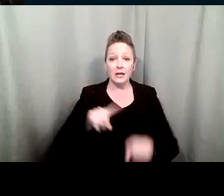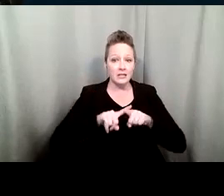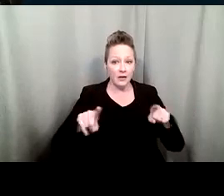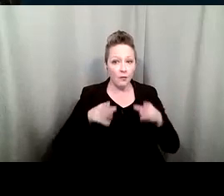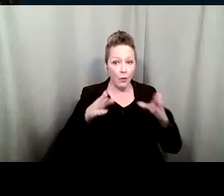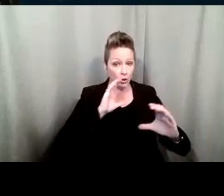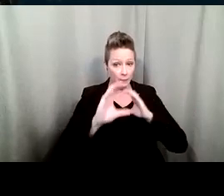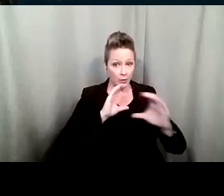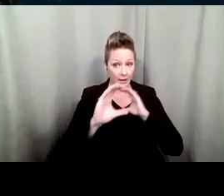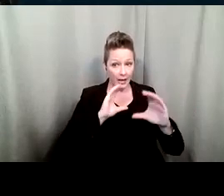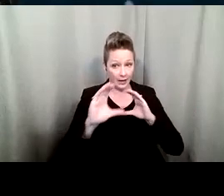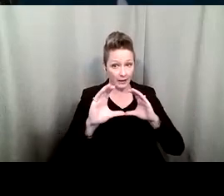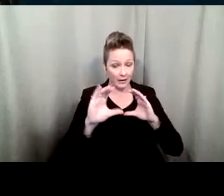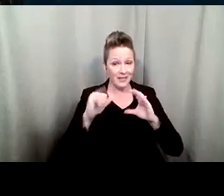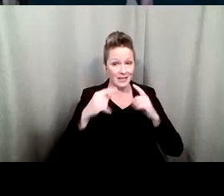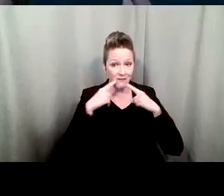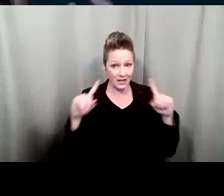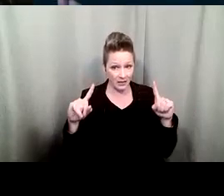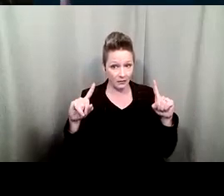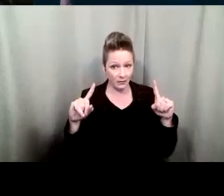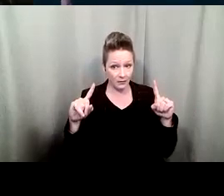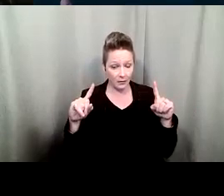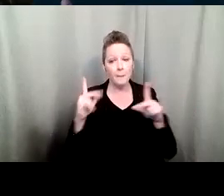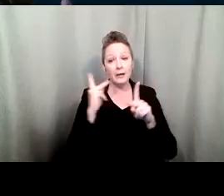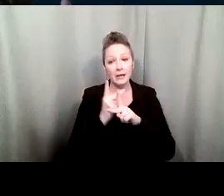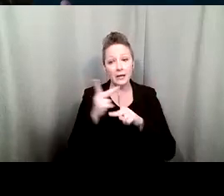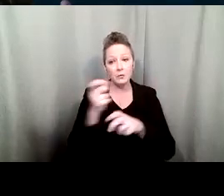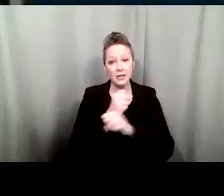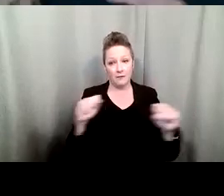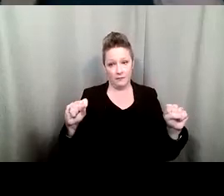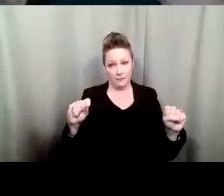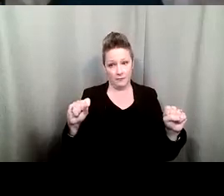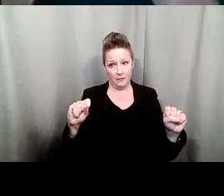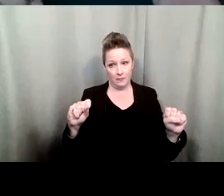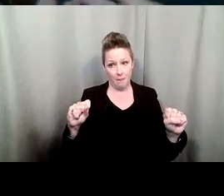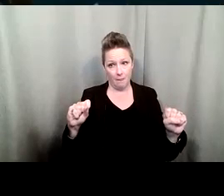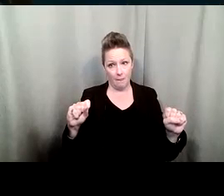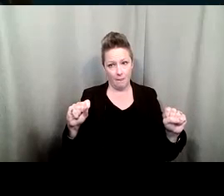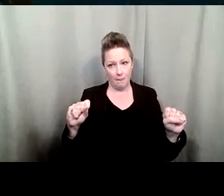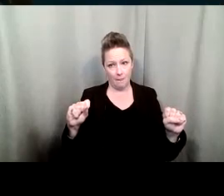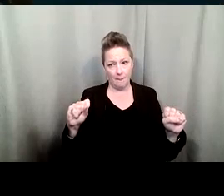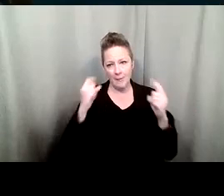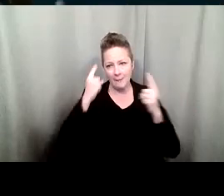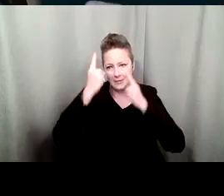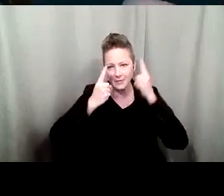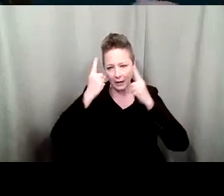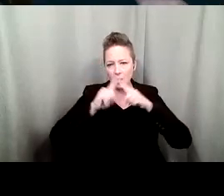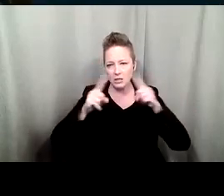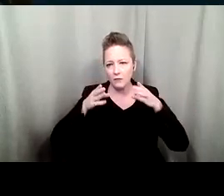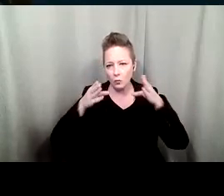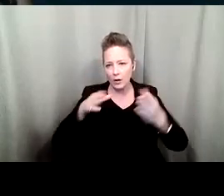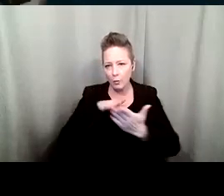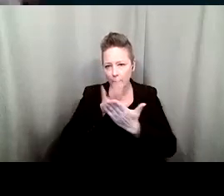communicate which will be effective, but yet keep the person safe. So you might want to be thinking about that.